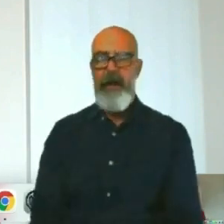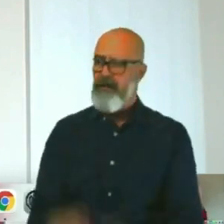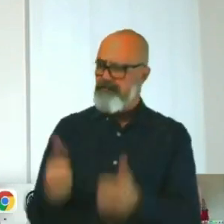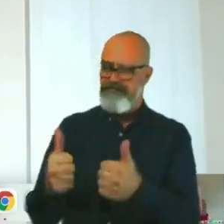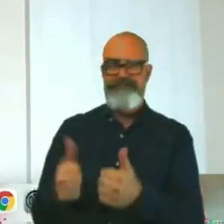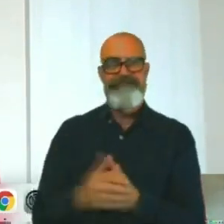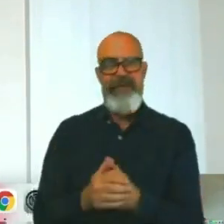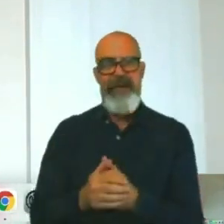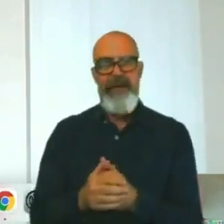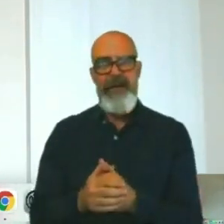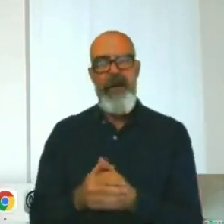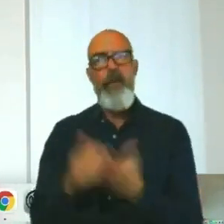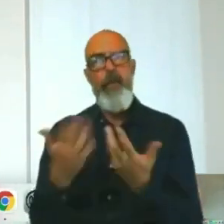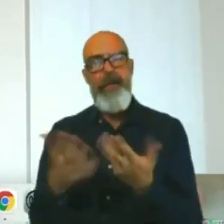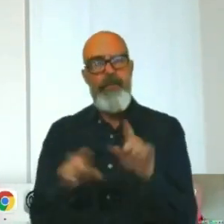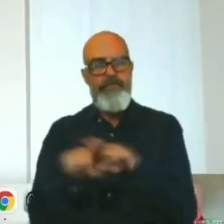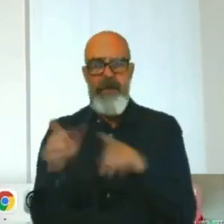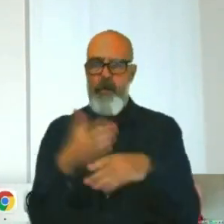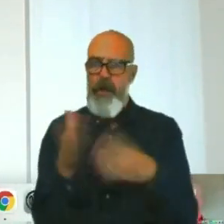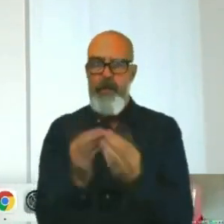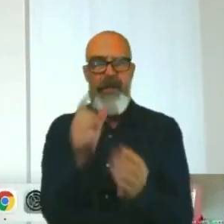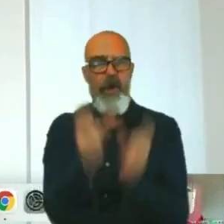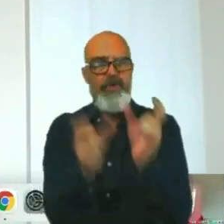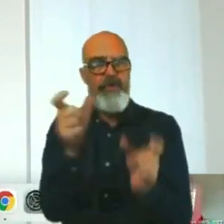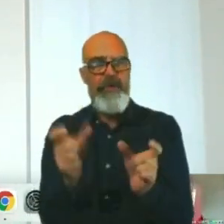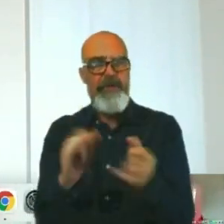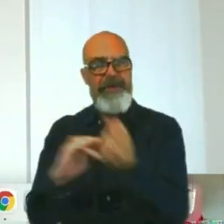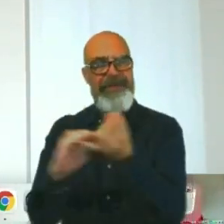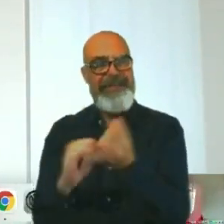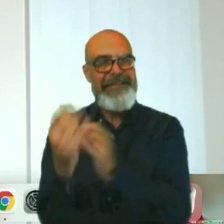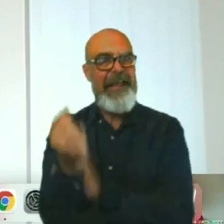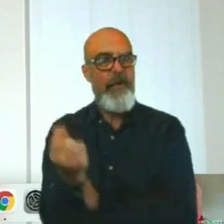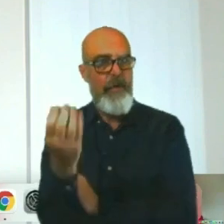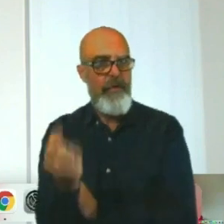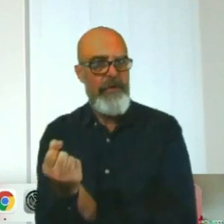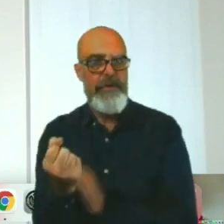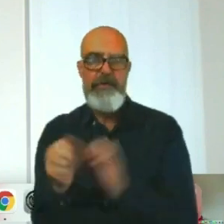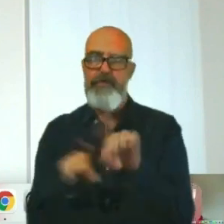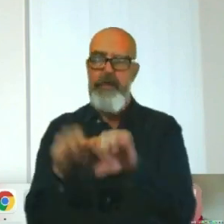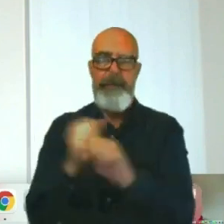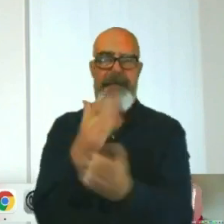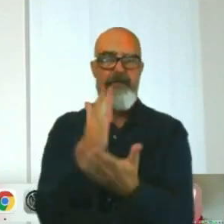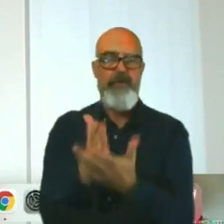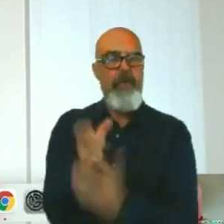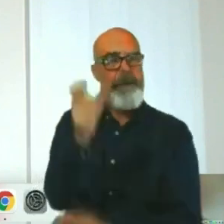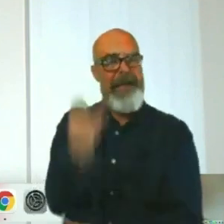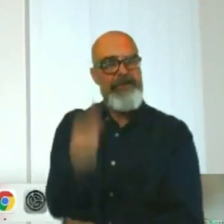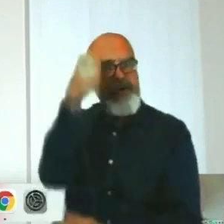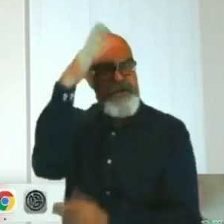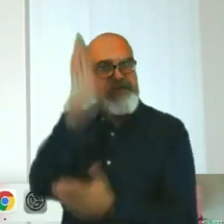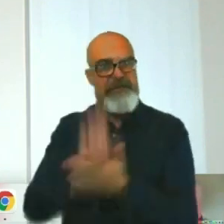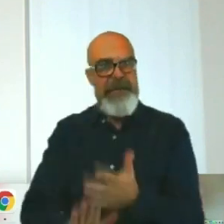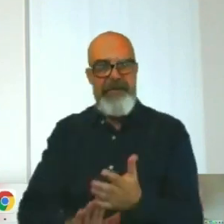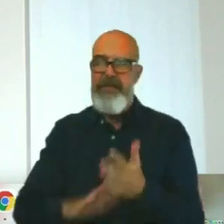our customers and stakeholders to make sure that the passenger experience is being improved continuously.